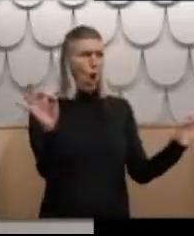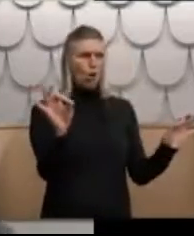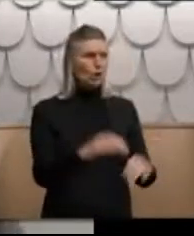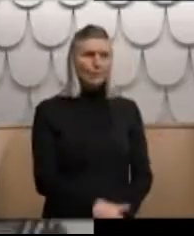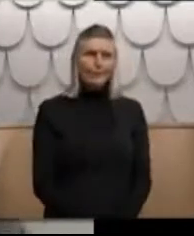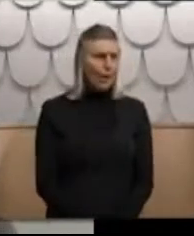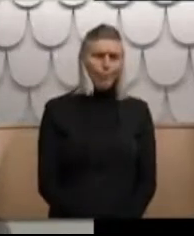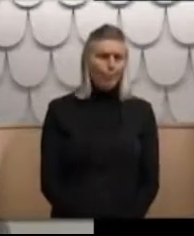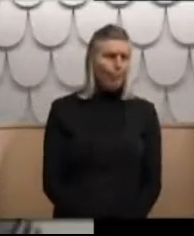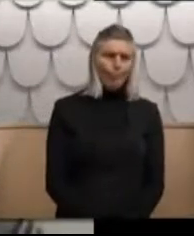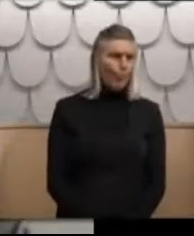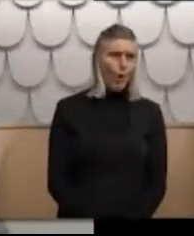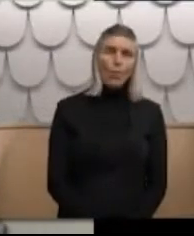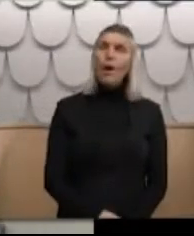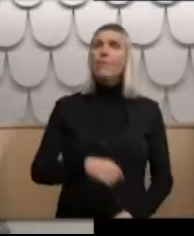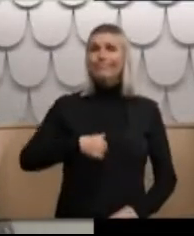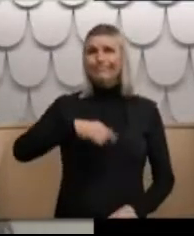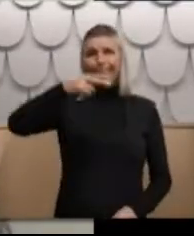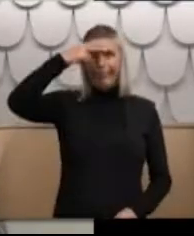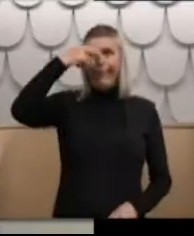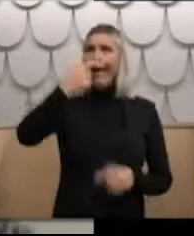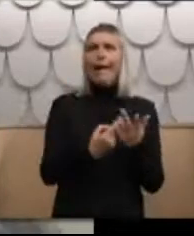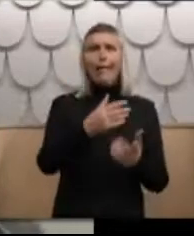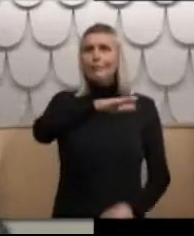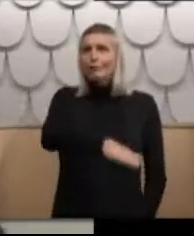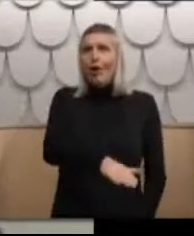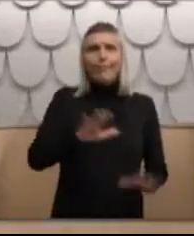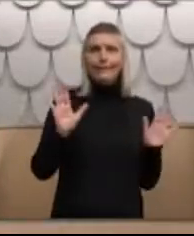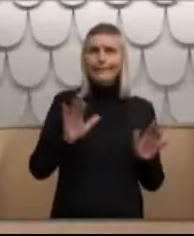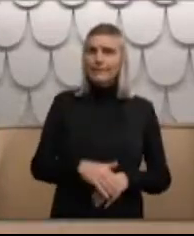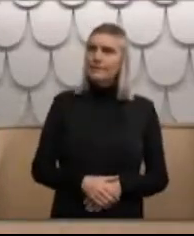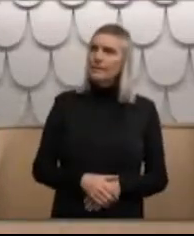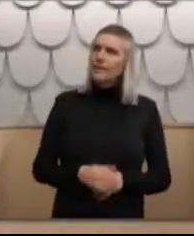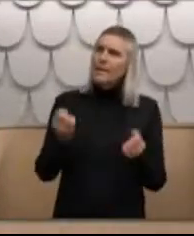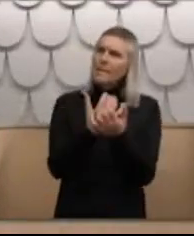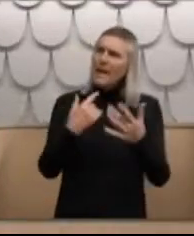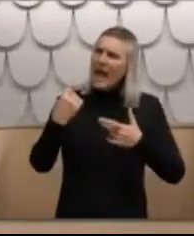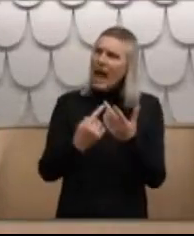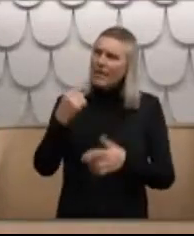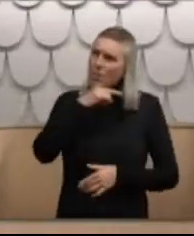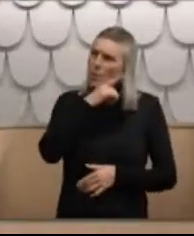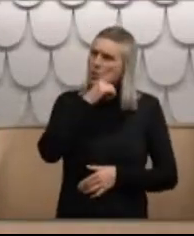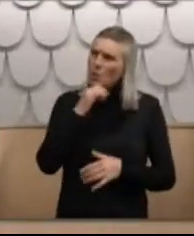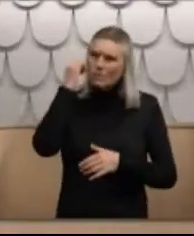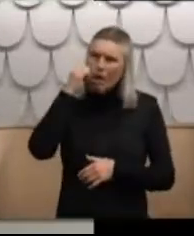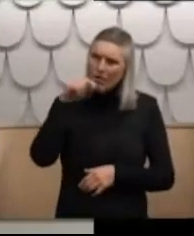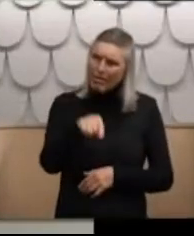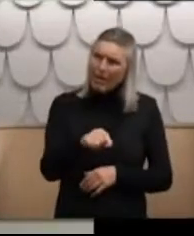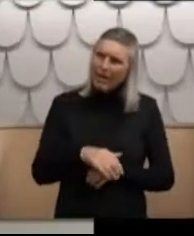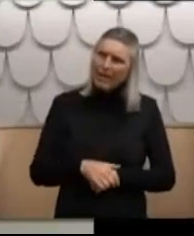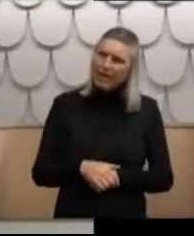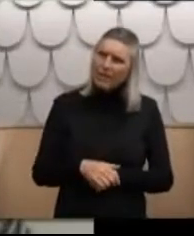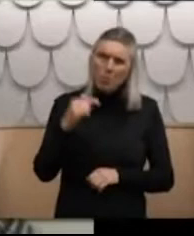No. Just another child. Were there many other Māori boys and girls there or boys there?